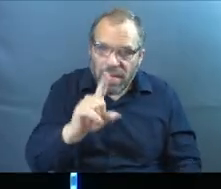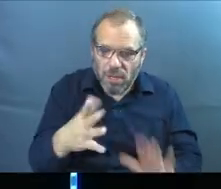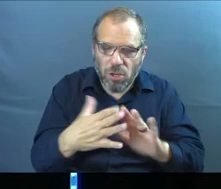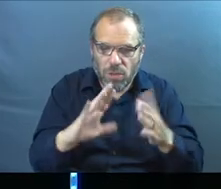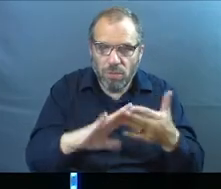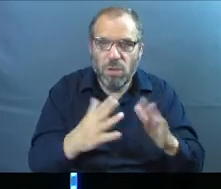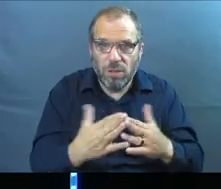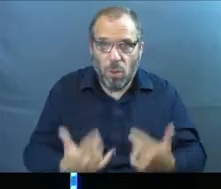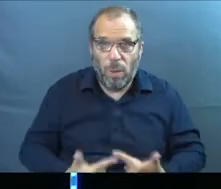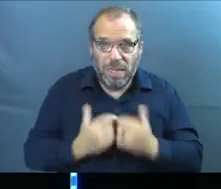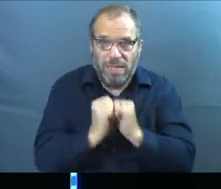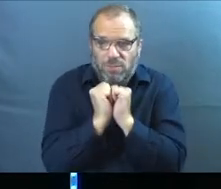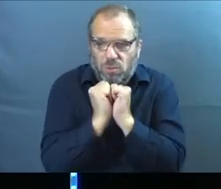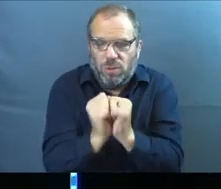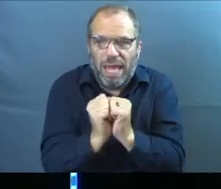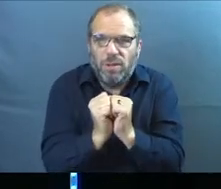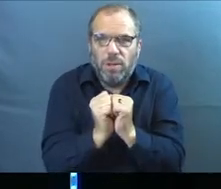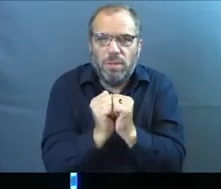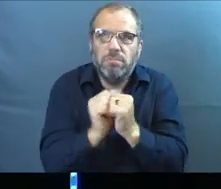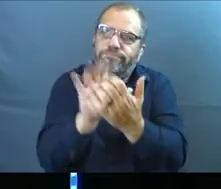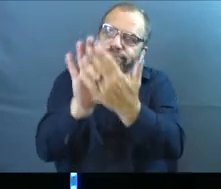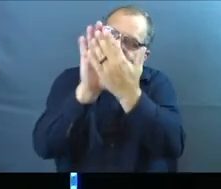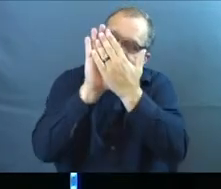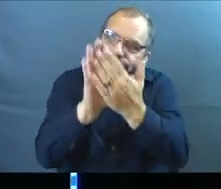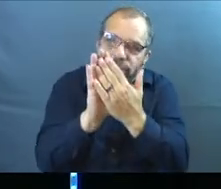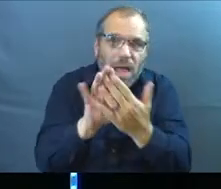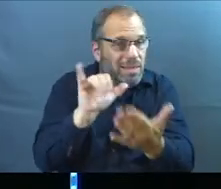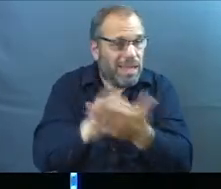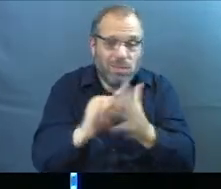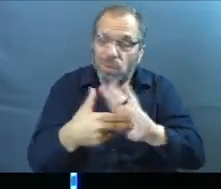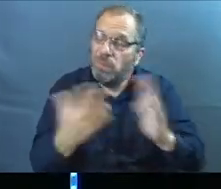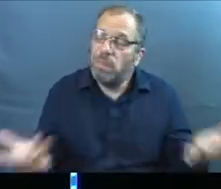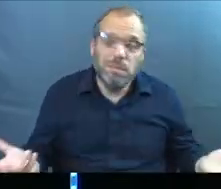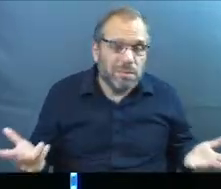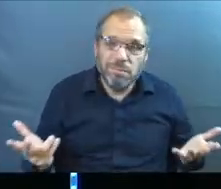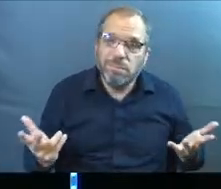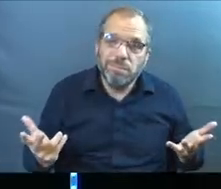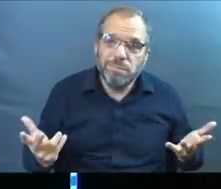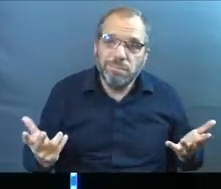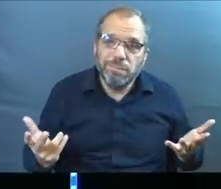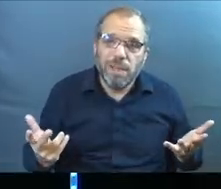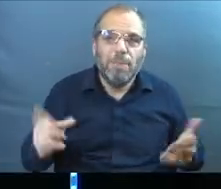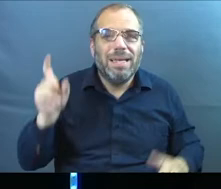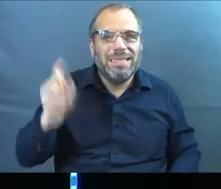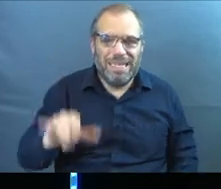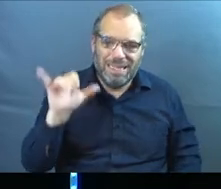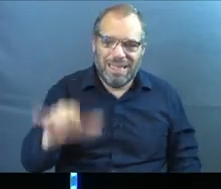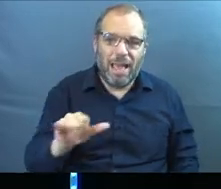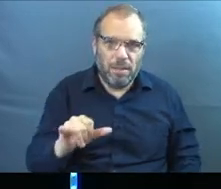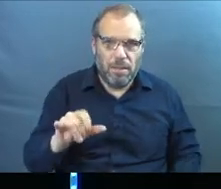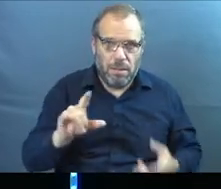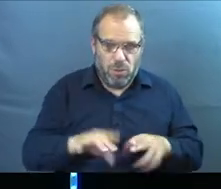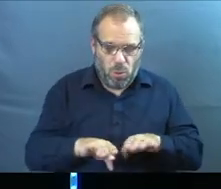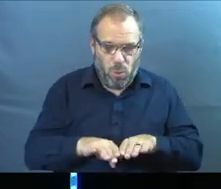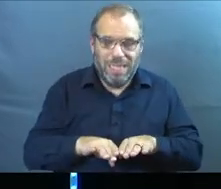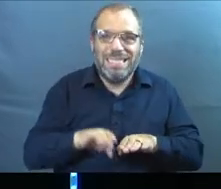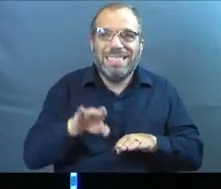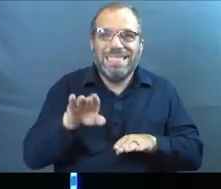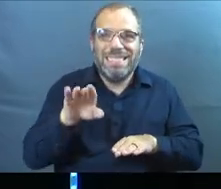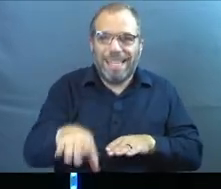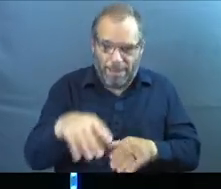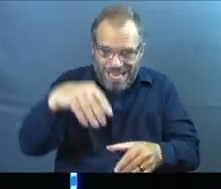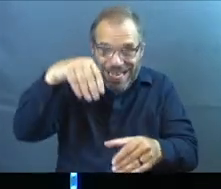so that we can do life together, so that we can grow in our walk with Jesus. It's what it's all about, but we need them. So step in,